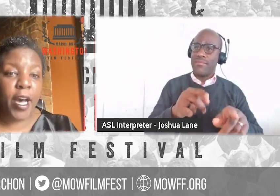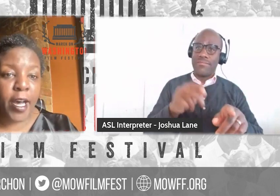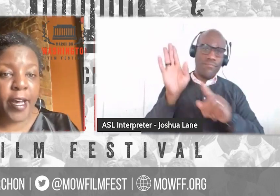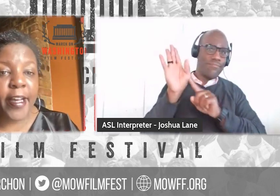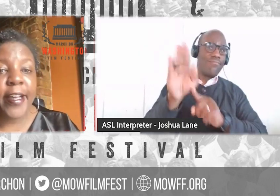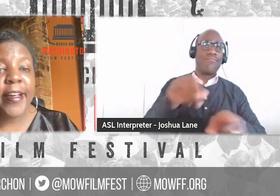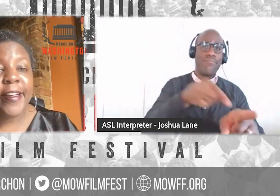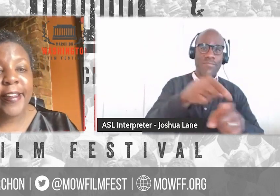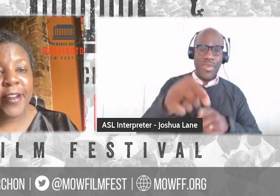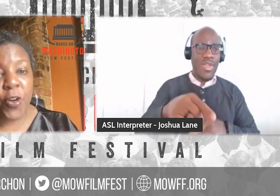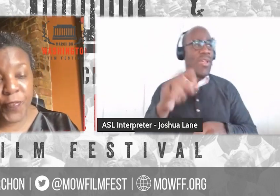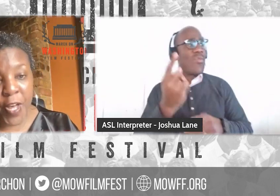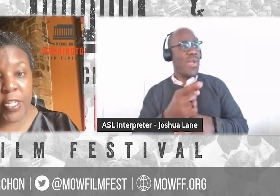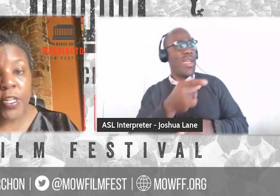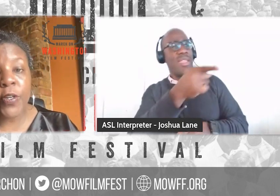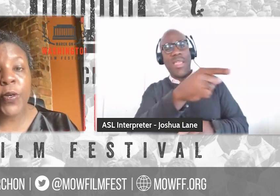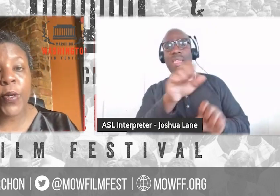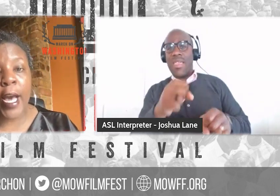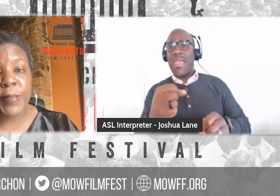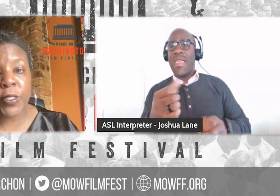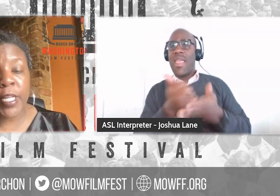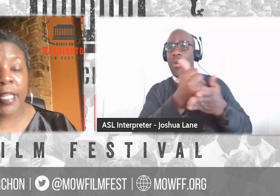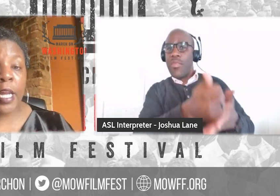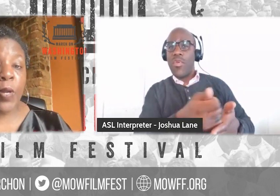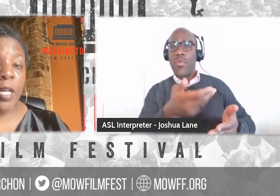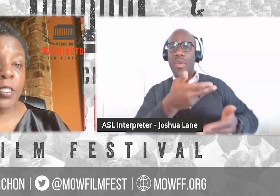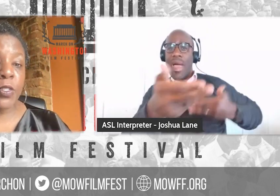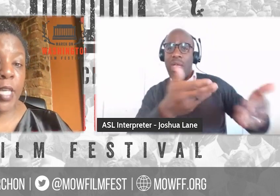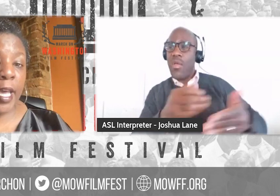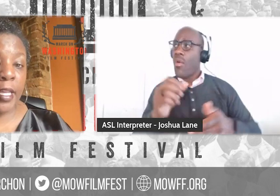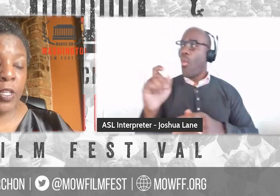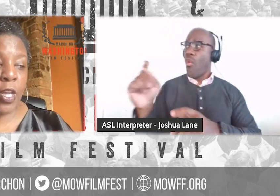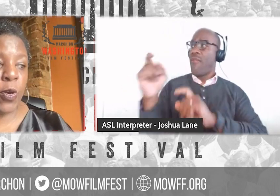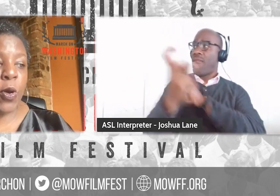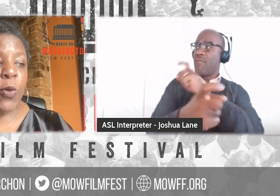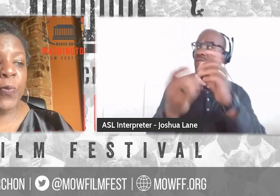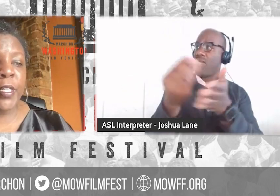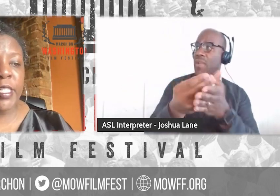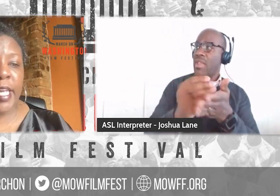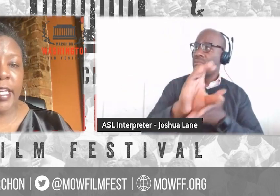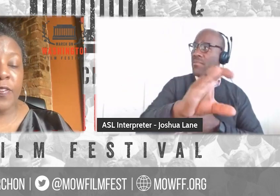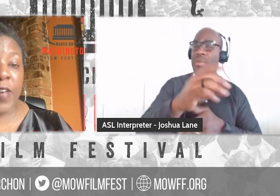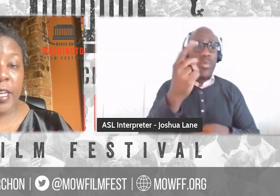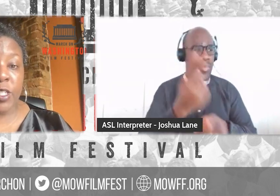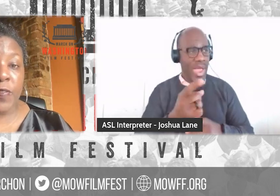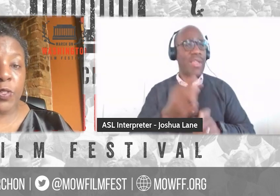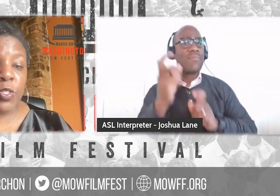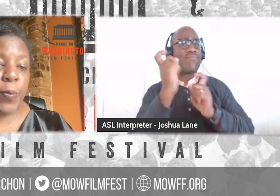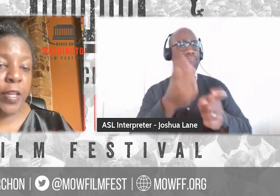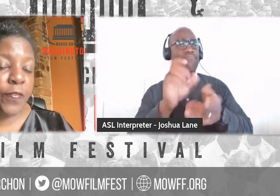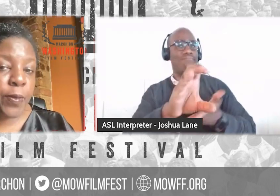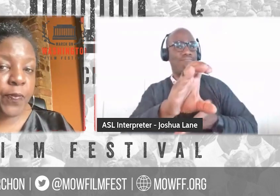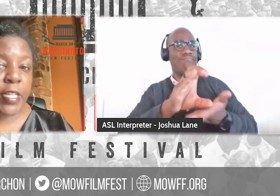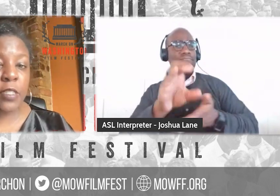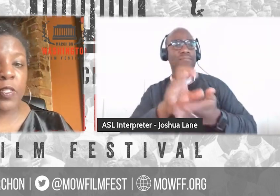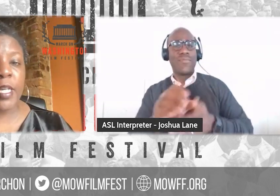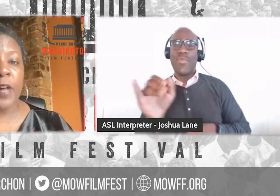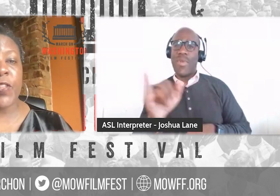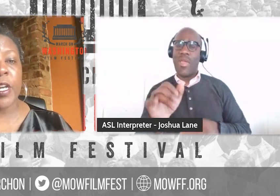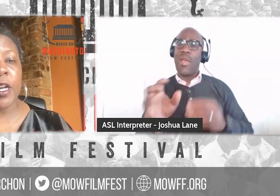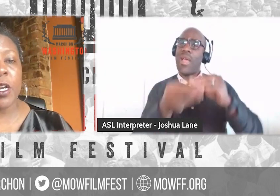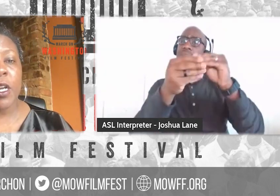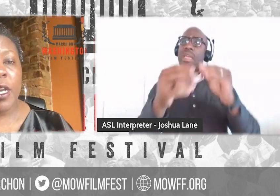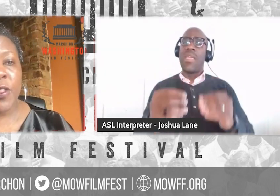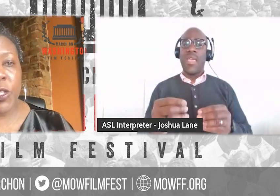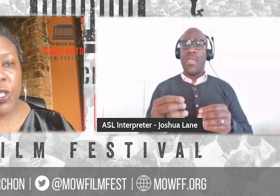or fund you. Absolutely. And then I would also say, you know, really take advantage of, there's so many film festivals